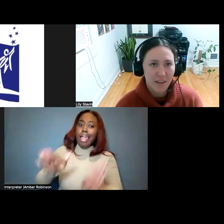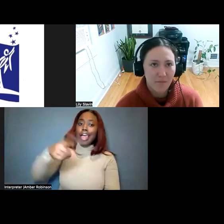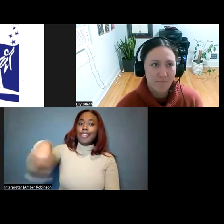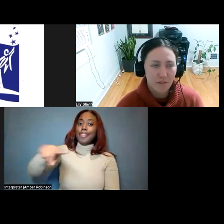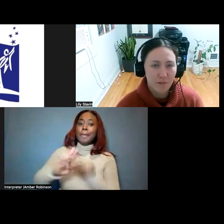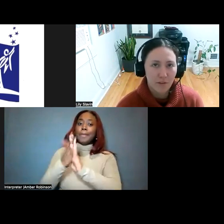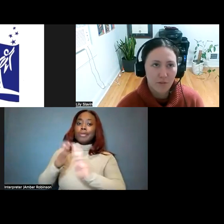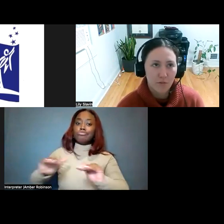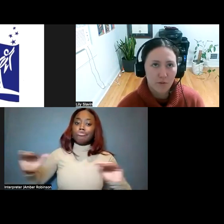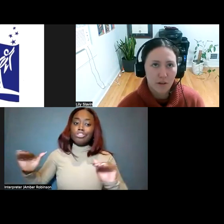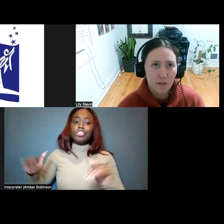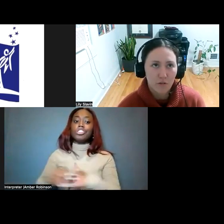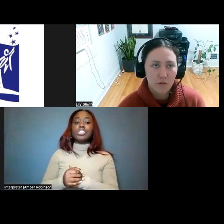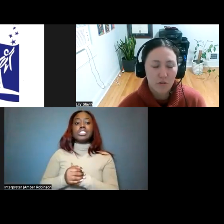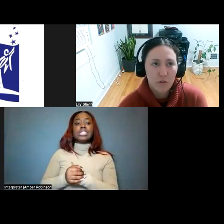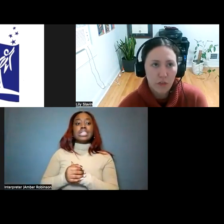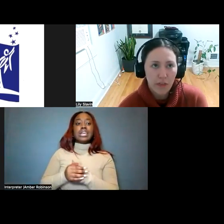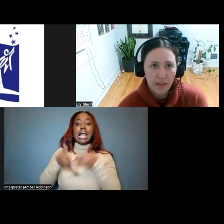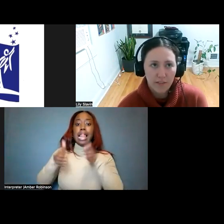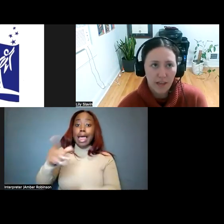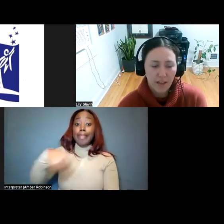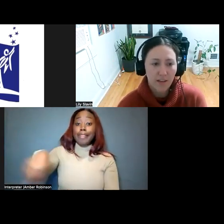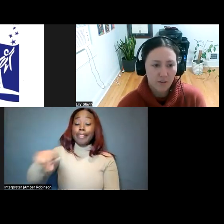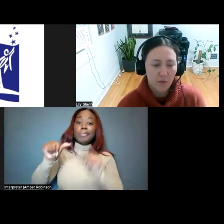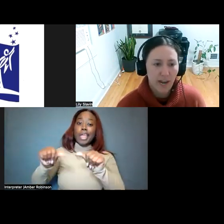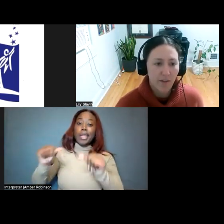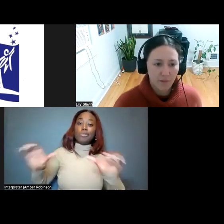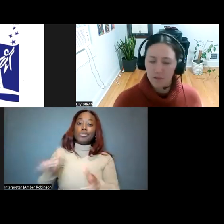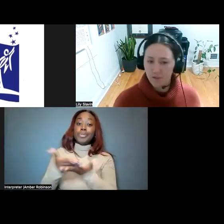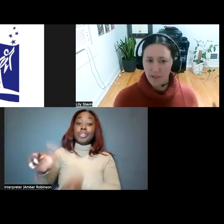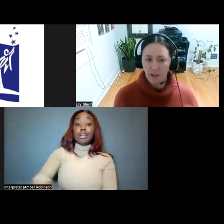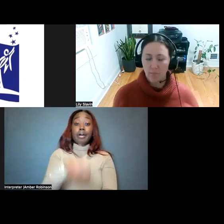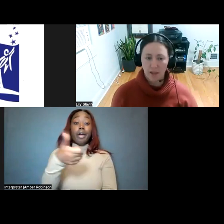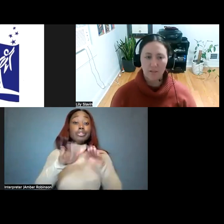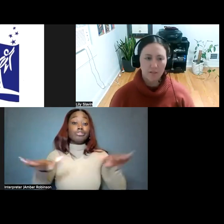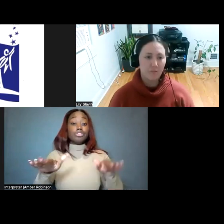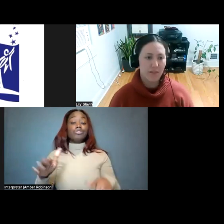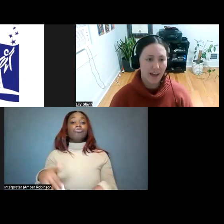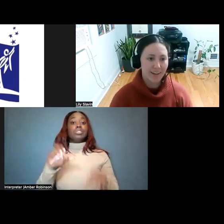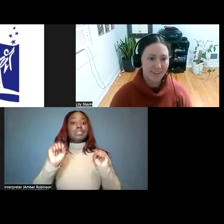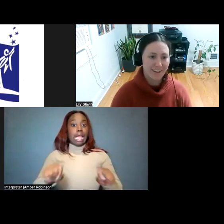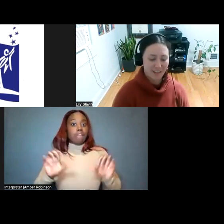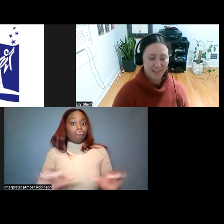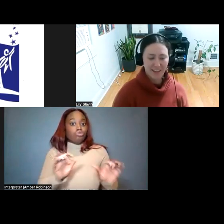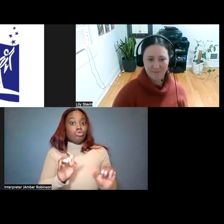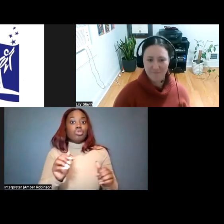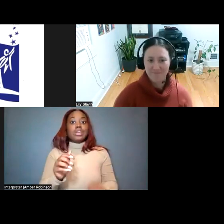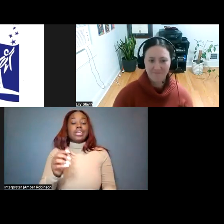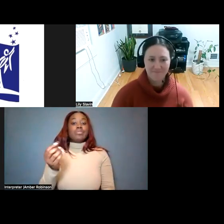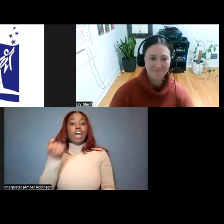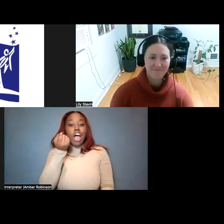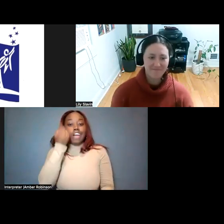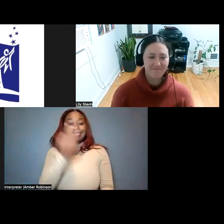be able to do the things that kids are doing and have some of the risks that's coming with that. I really like that.